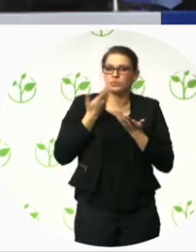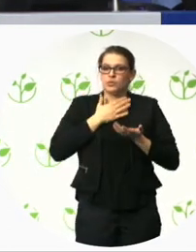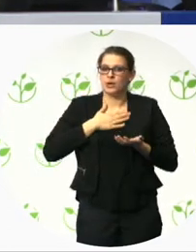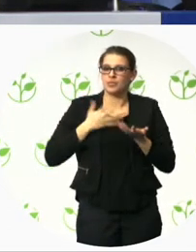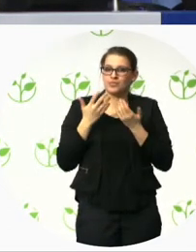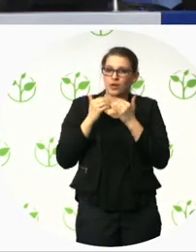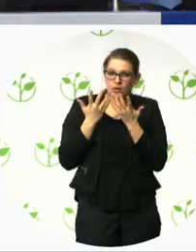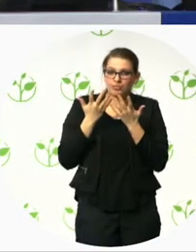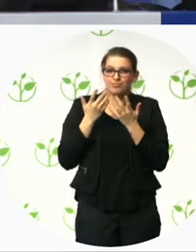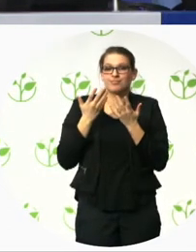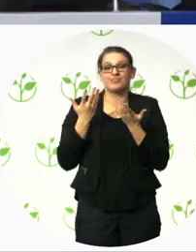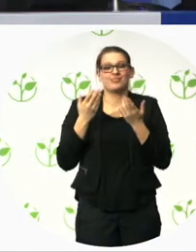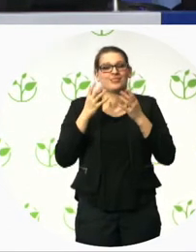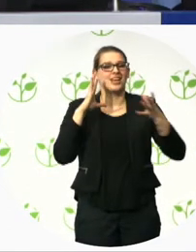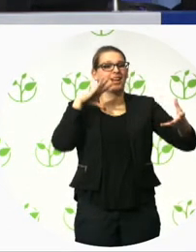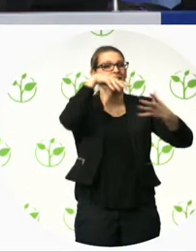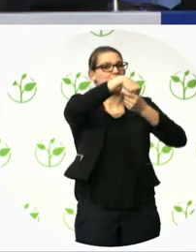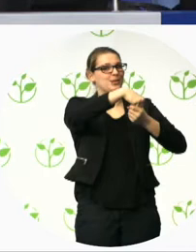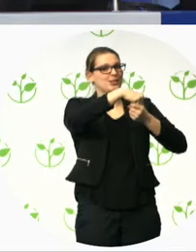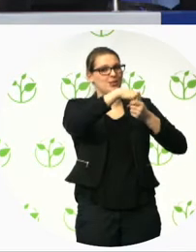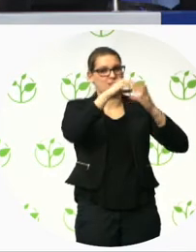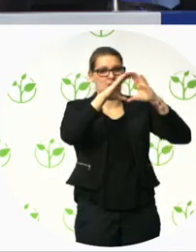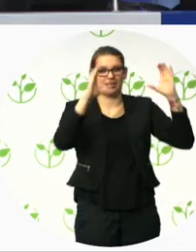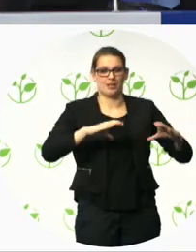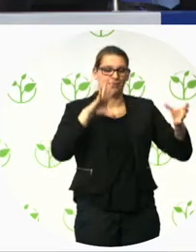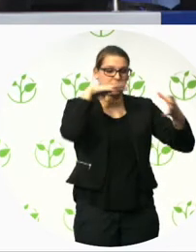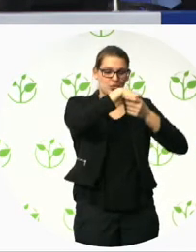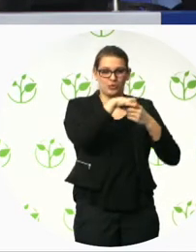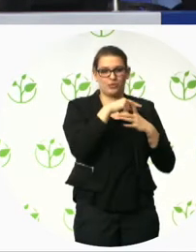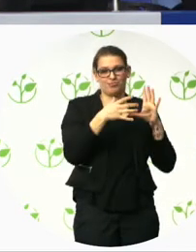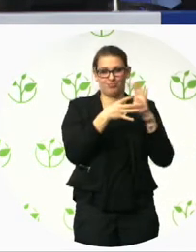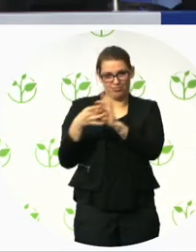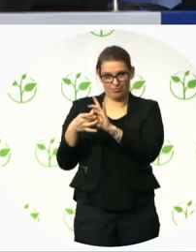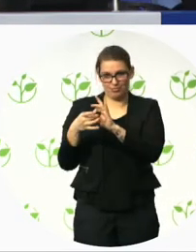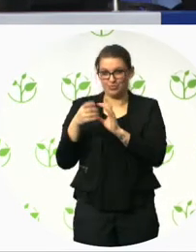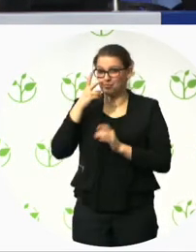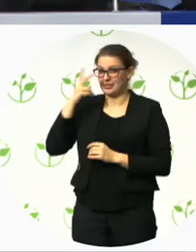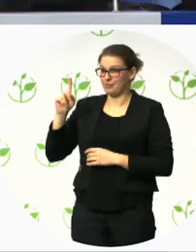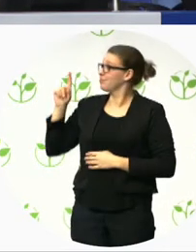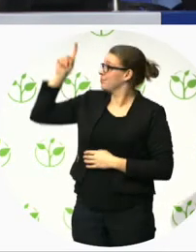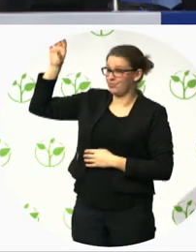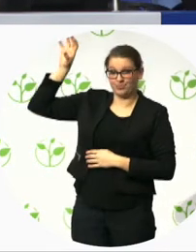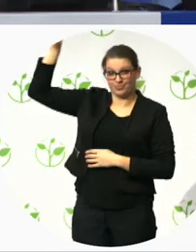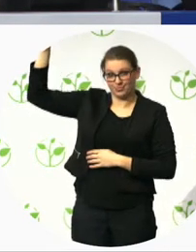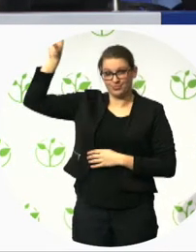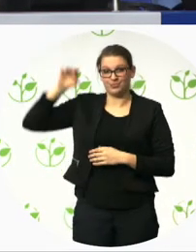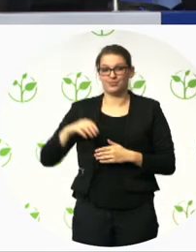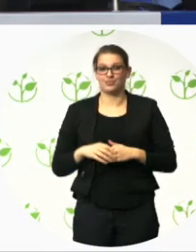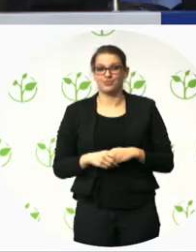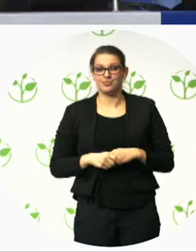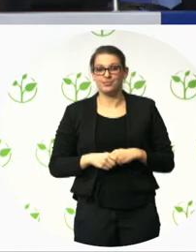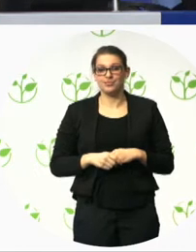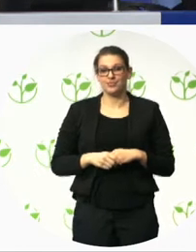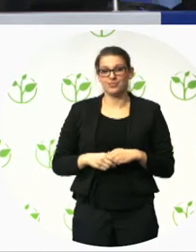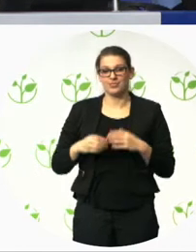on the upper left picture you can see, um, a building society with Turkish and German people who want to